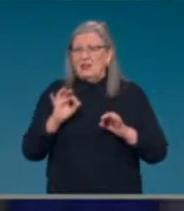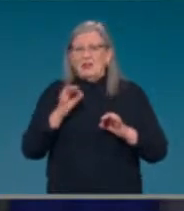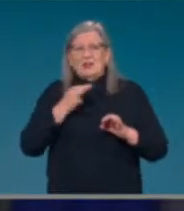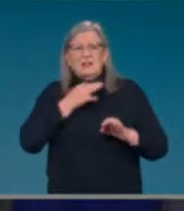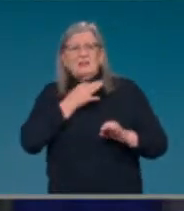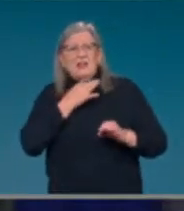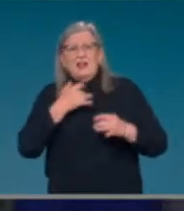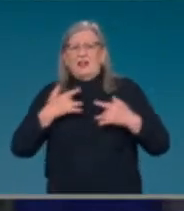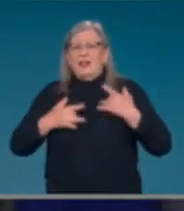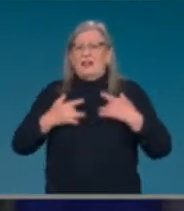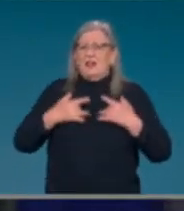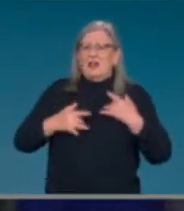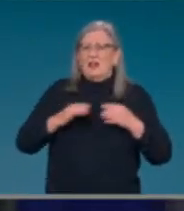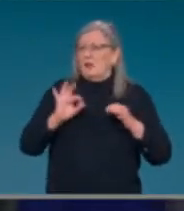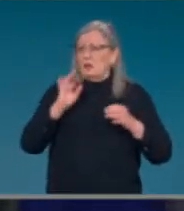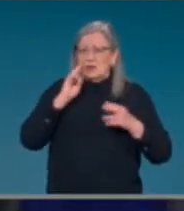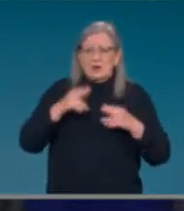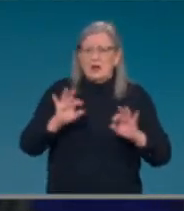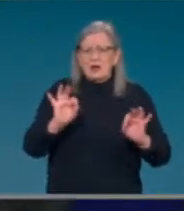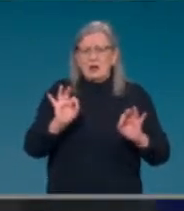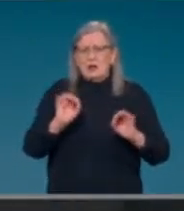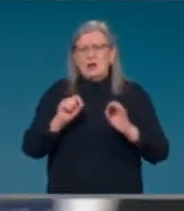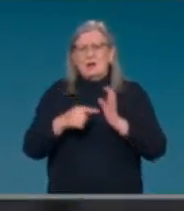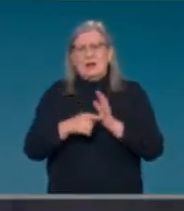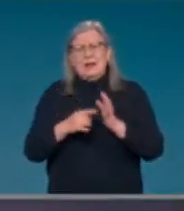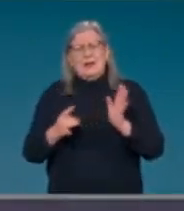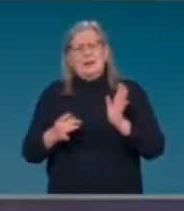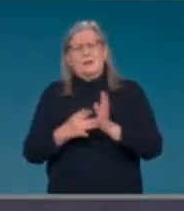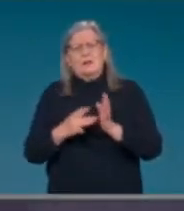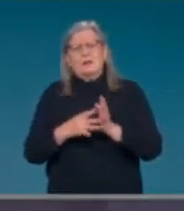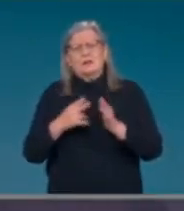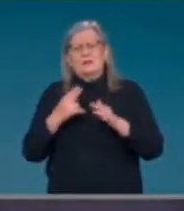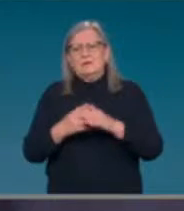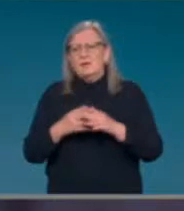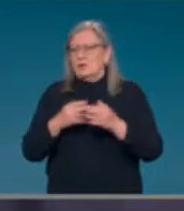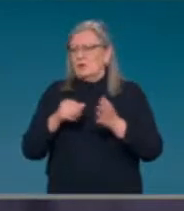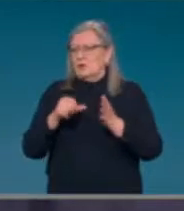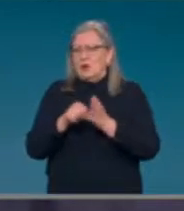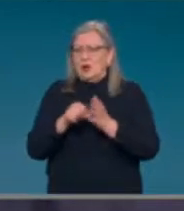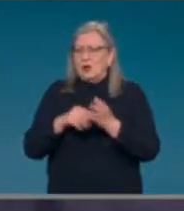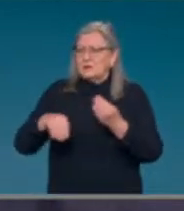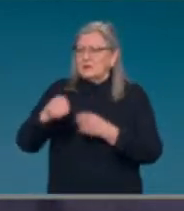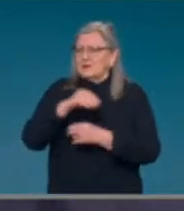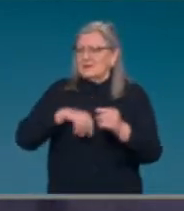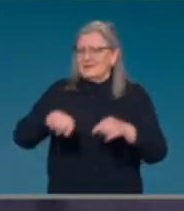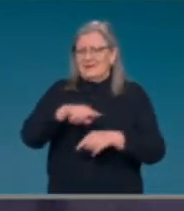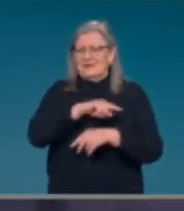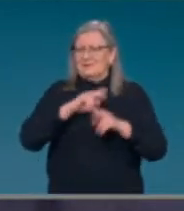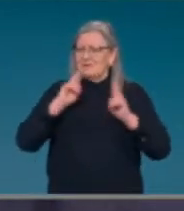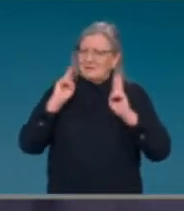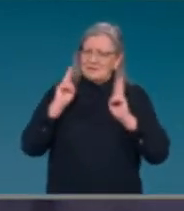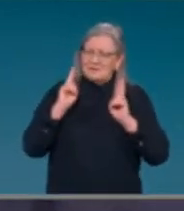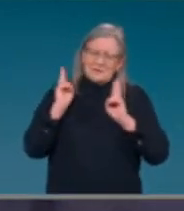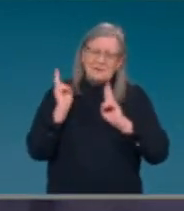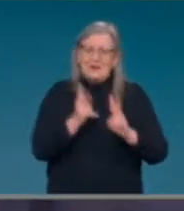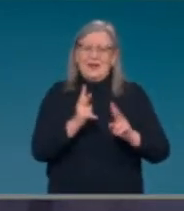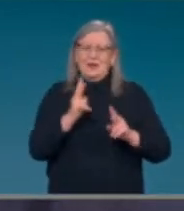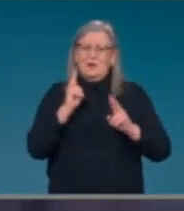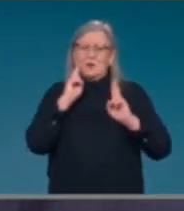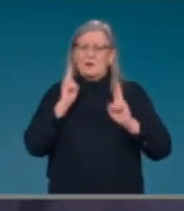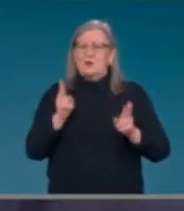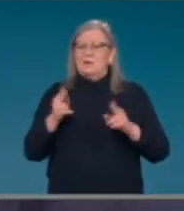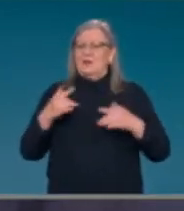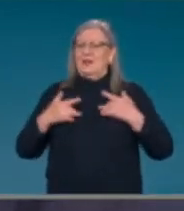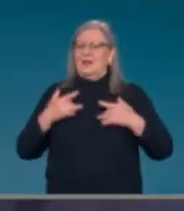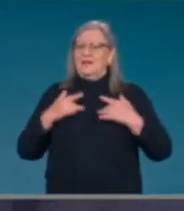returning to, uh, pre COVID life. So the, the trick to the booster is in the name. It's a booster. It's an